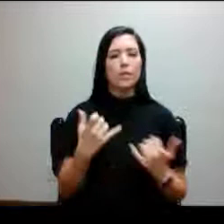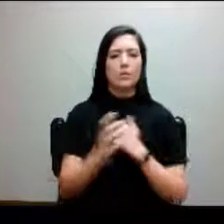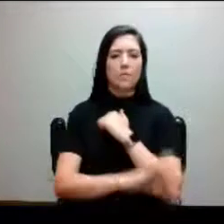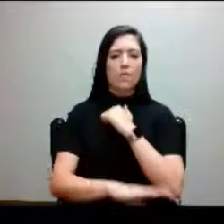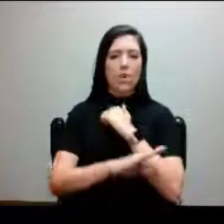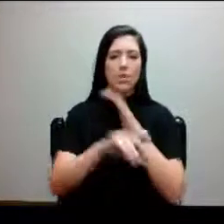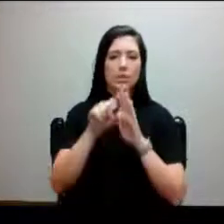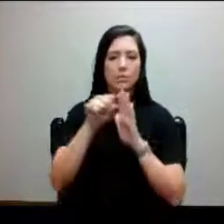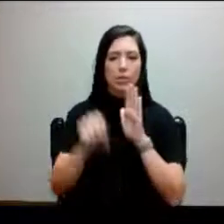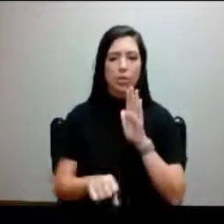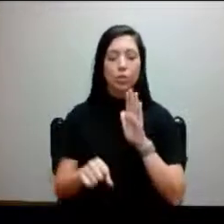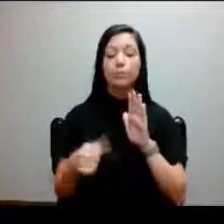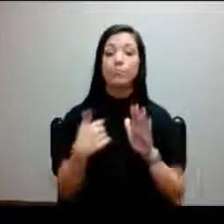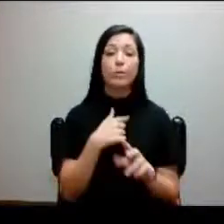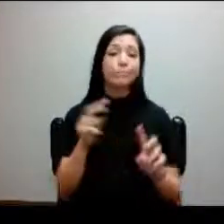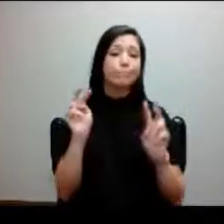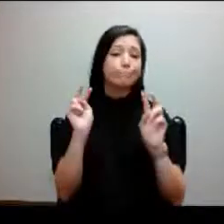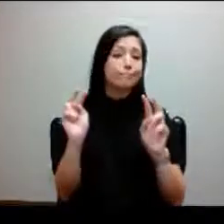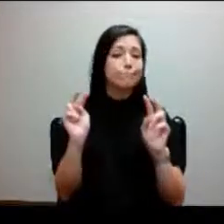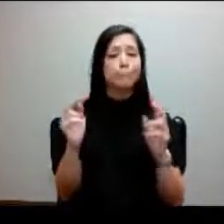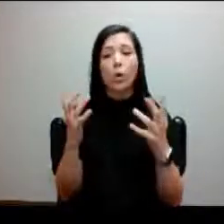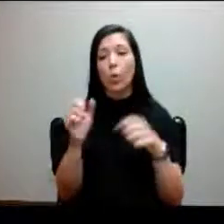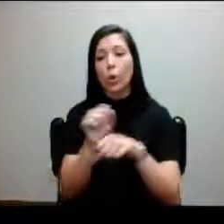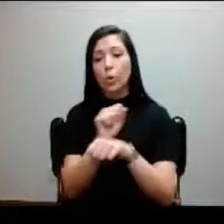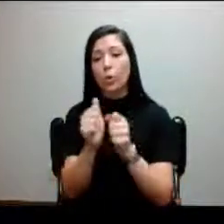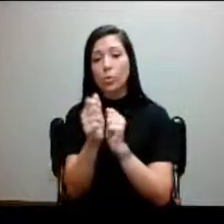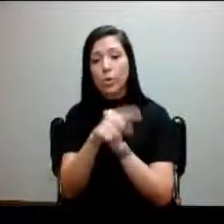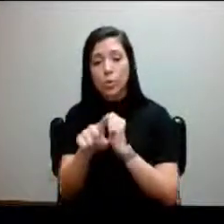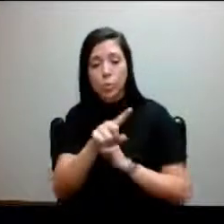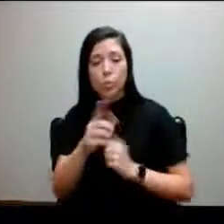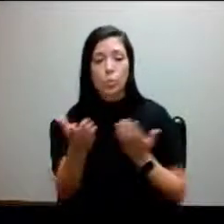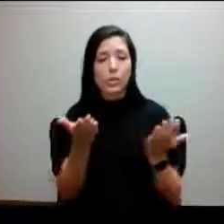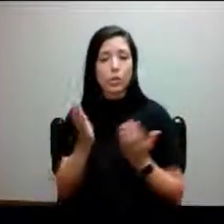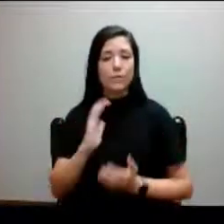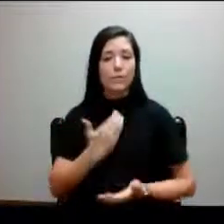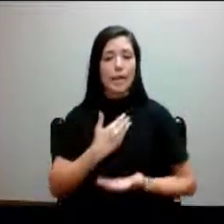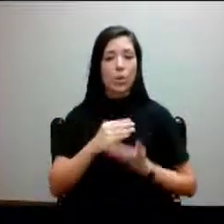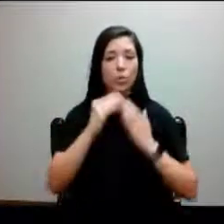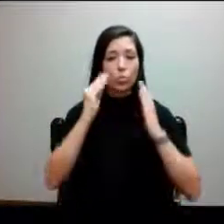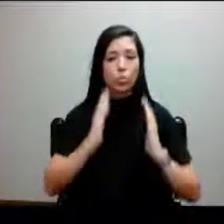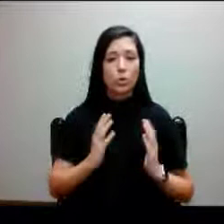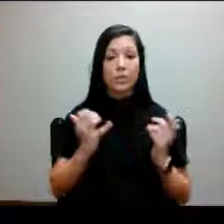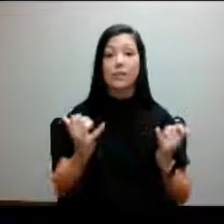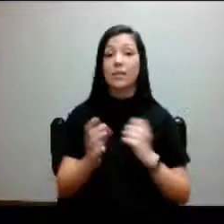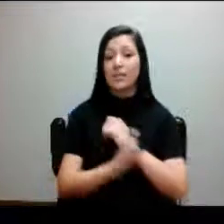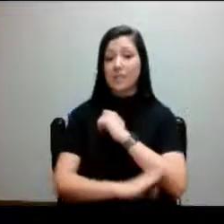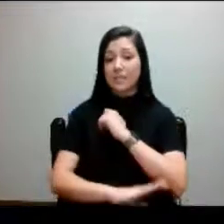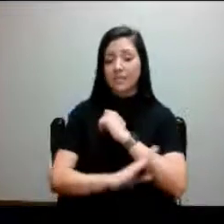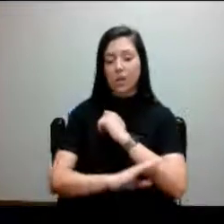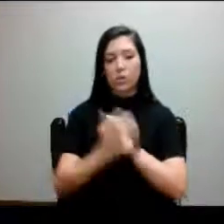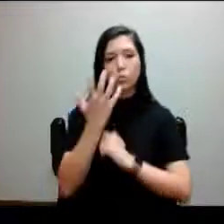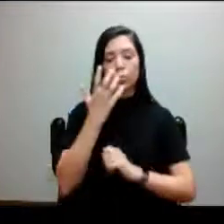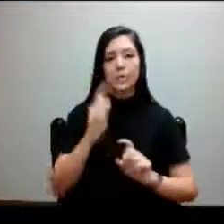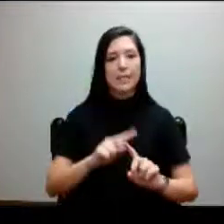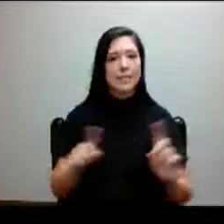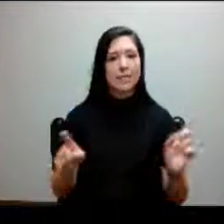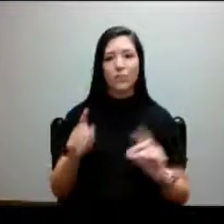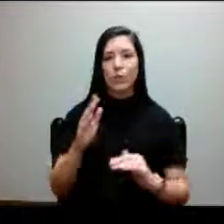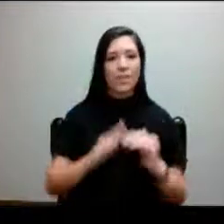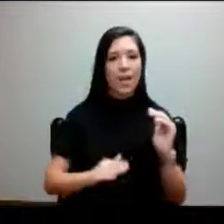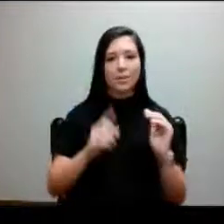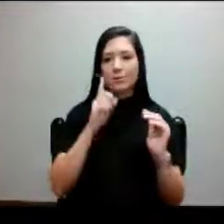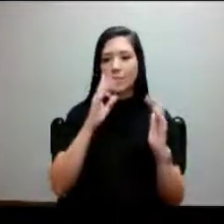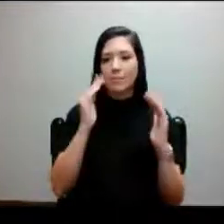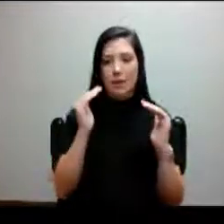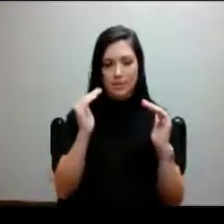forward to working and learning together to serve our students. Although this fall will be very different than any of us could have anticipated, we are still